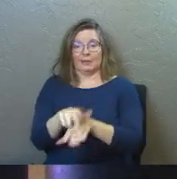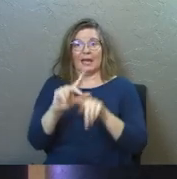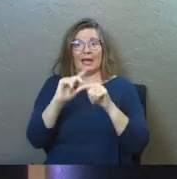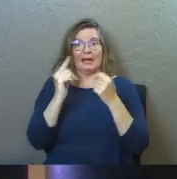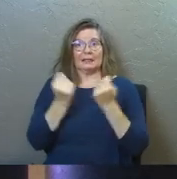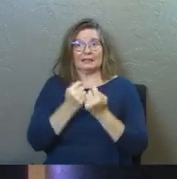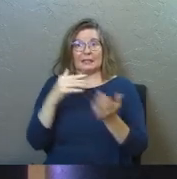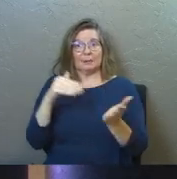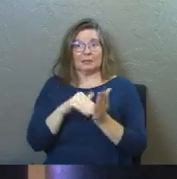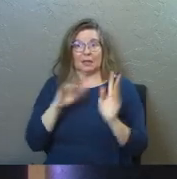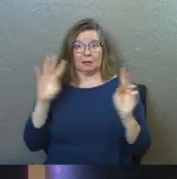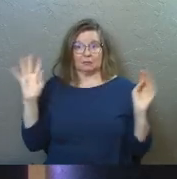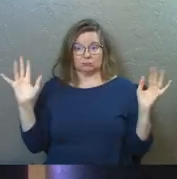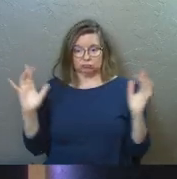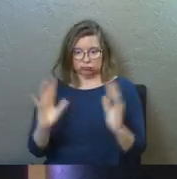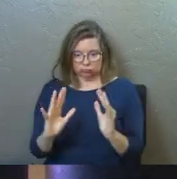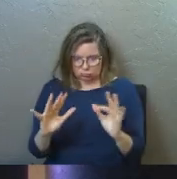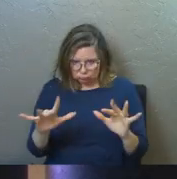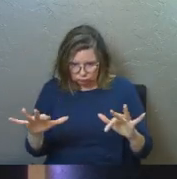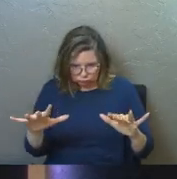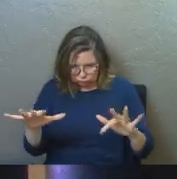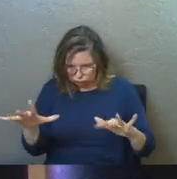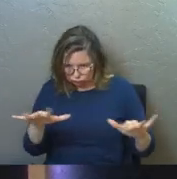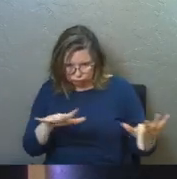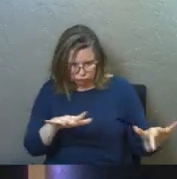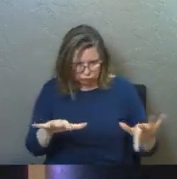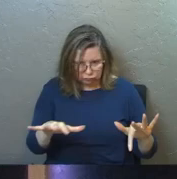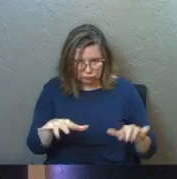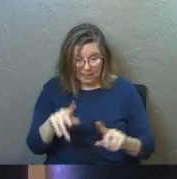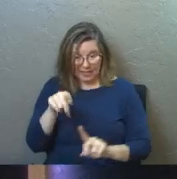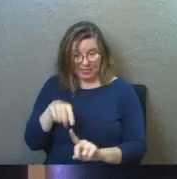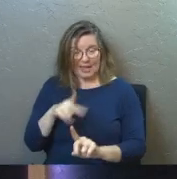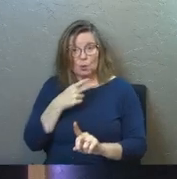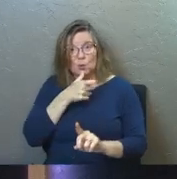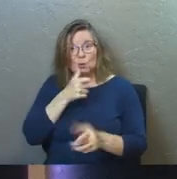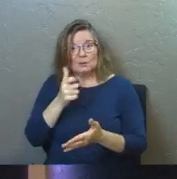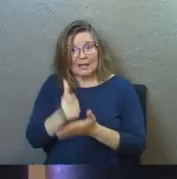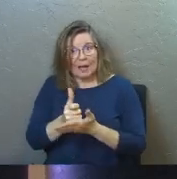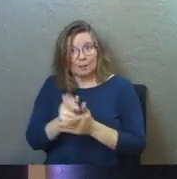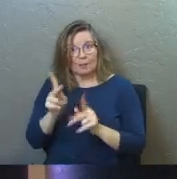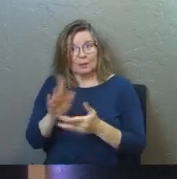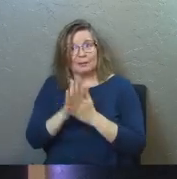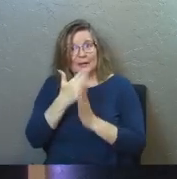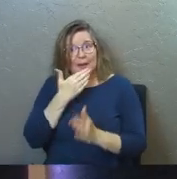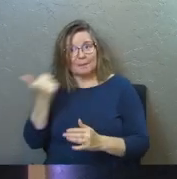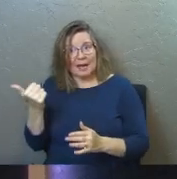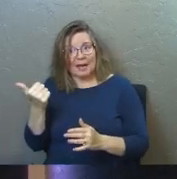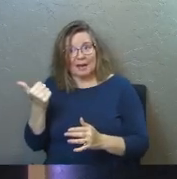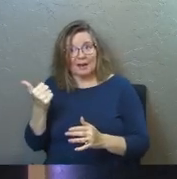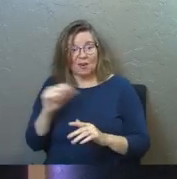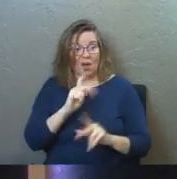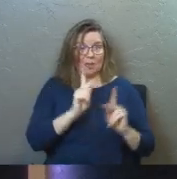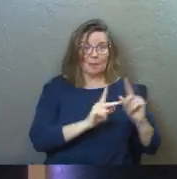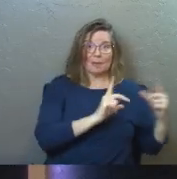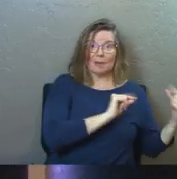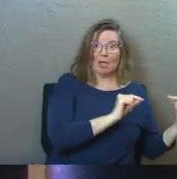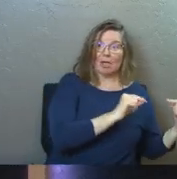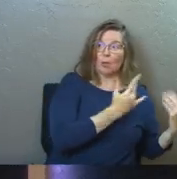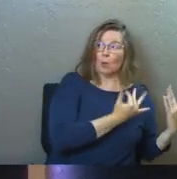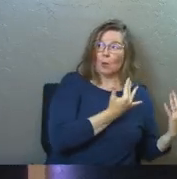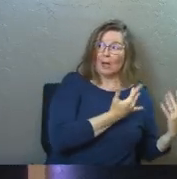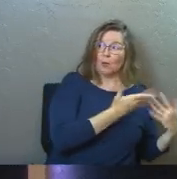team of doctors goes around them, and they're the people who are actually helping this person get better, the gossipers are not,